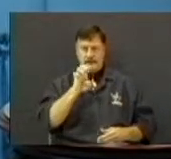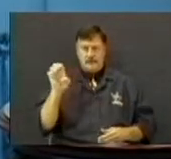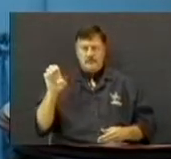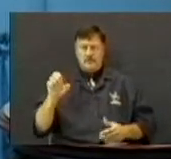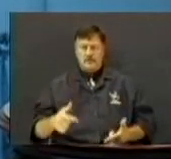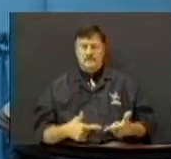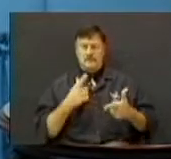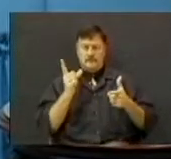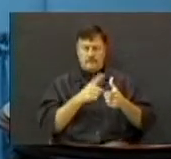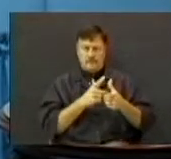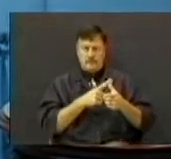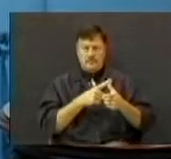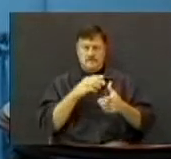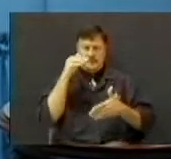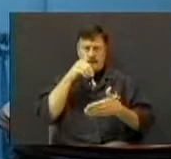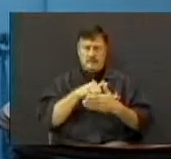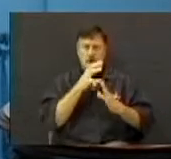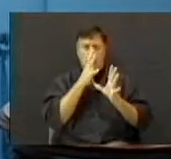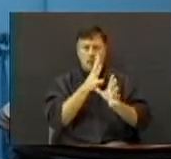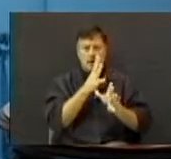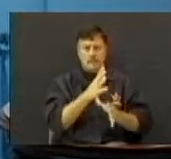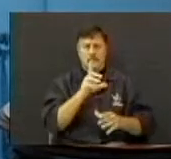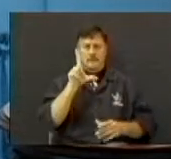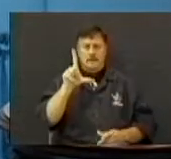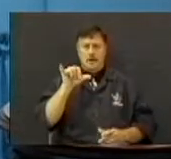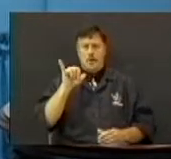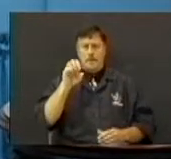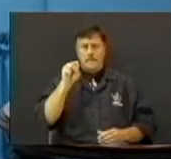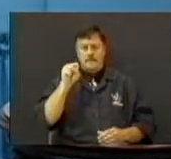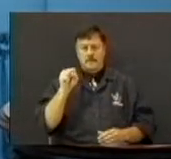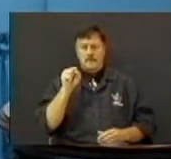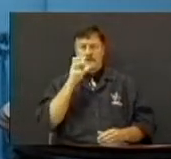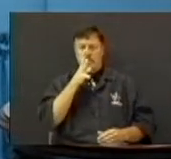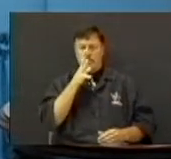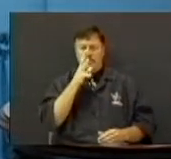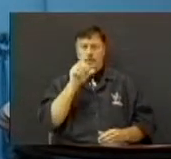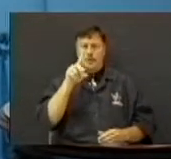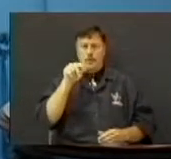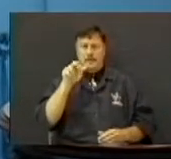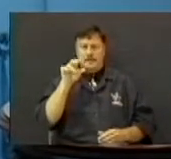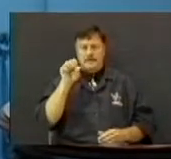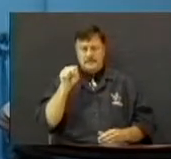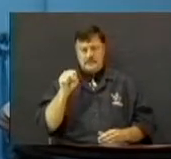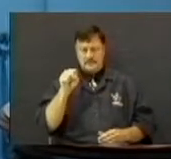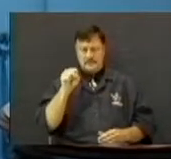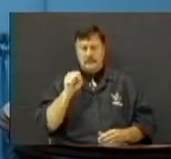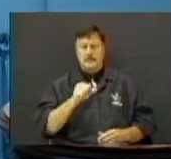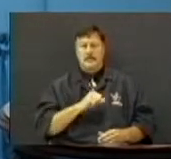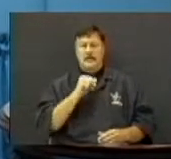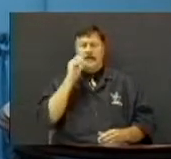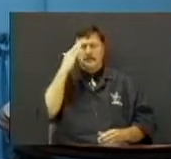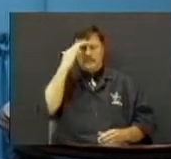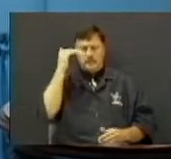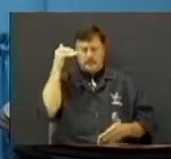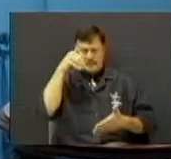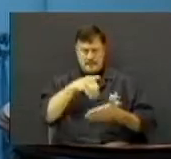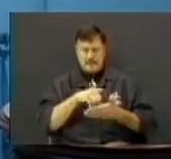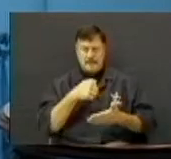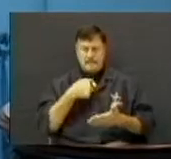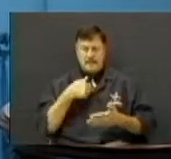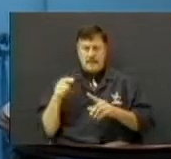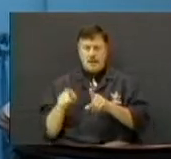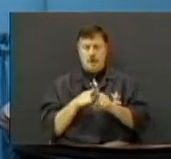which dwelt first in thy grandmother Lois and thy mother Eunice, I am persuaded that it is in thee